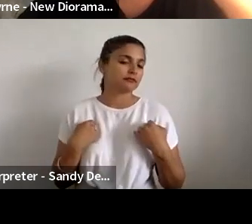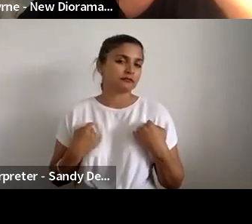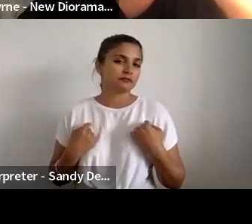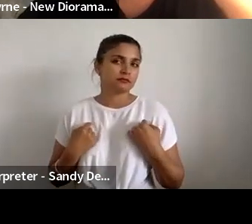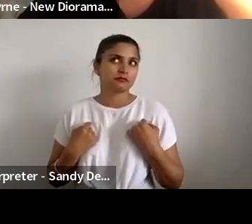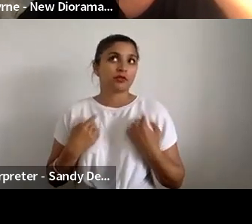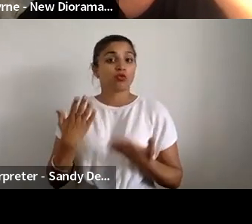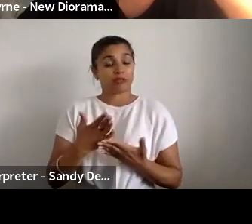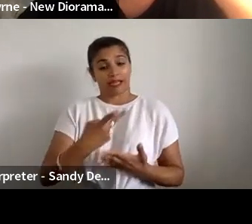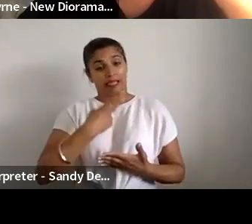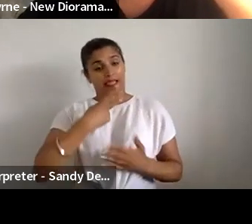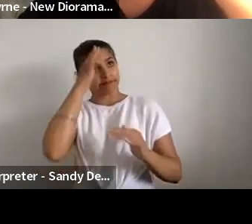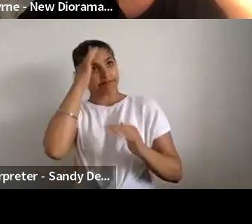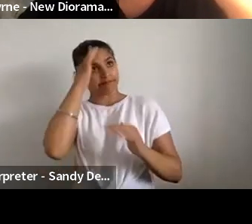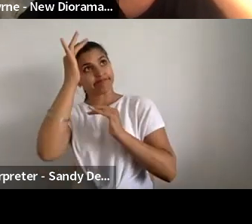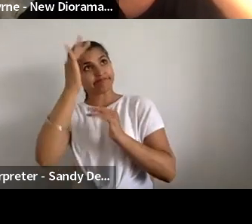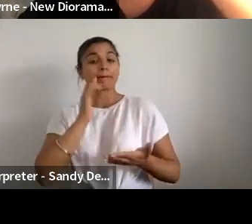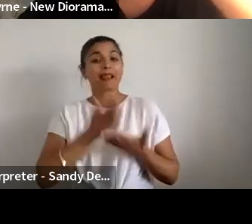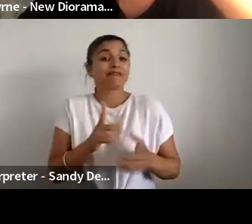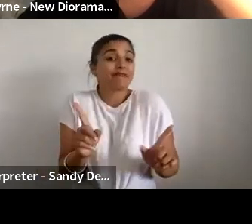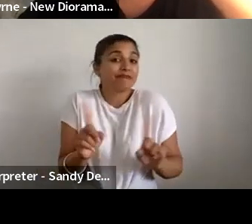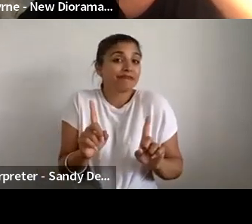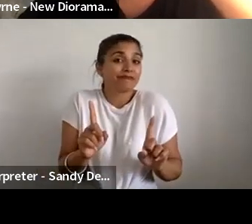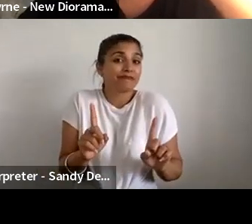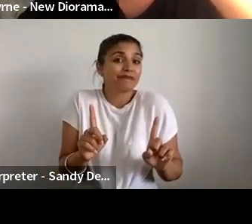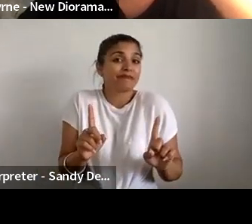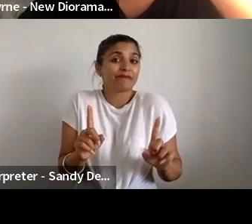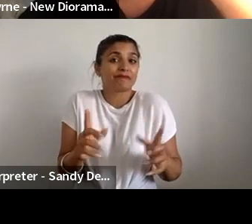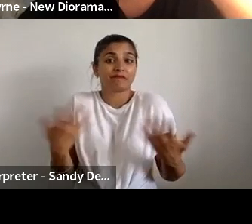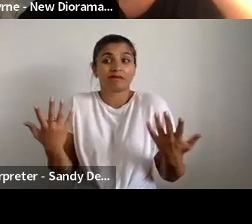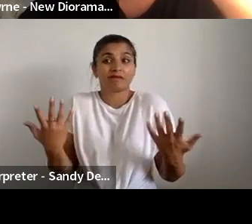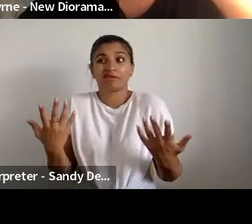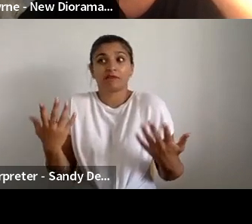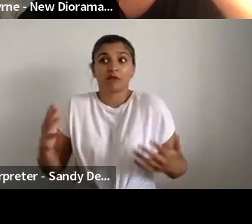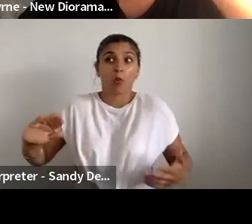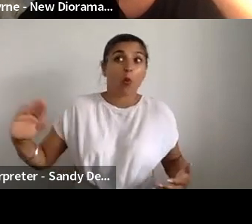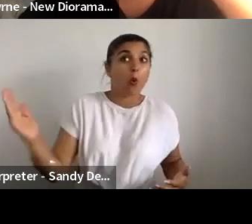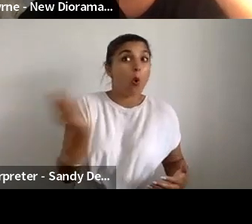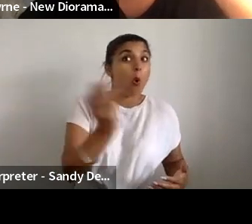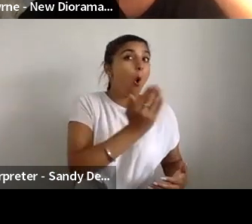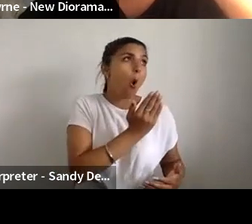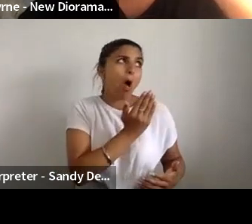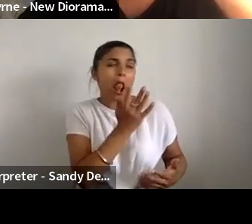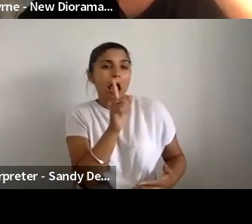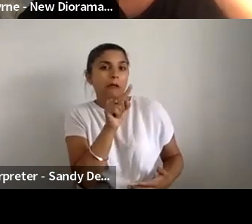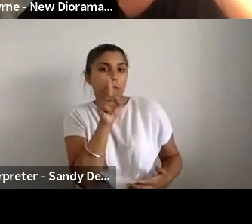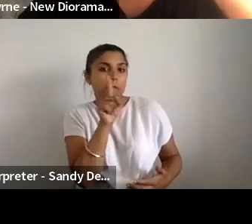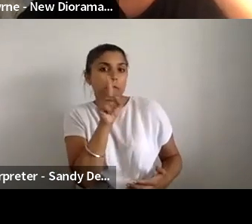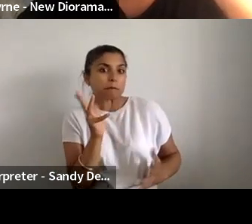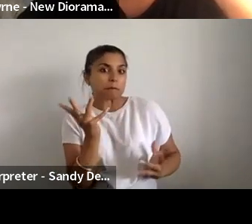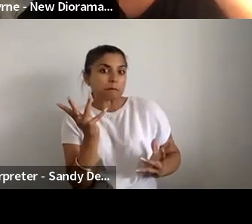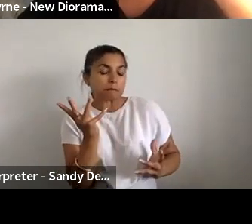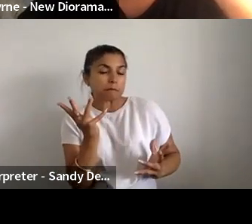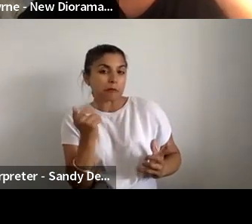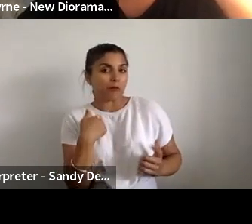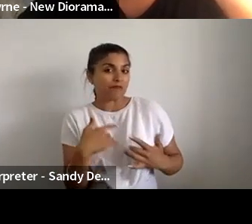belief is that all all question mark application processes are inaccessible.